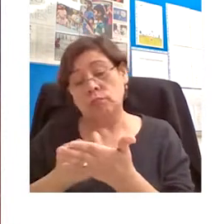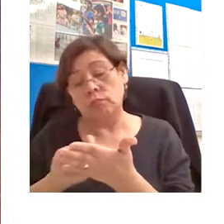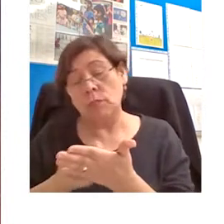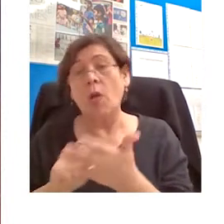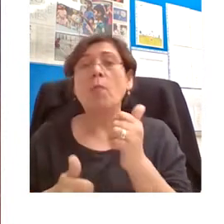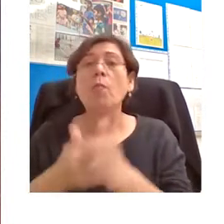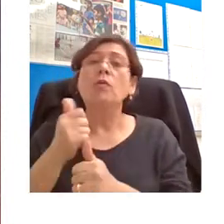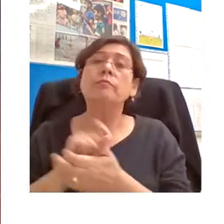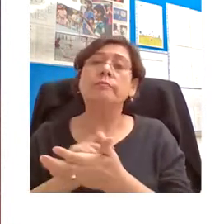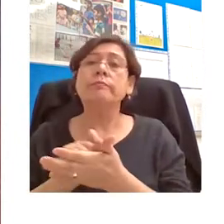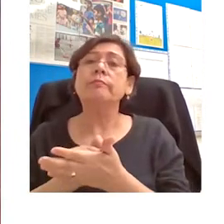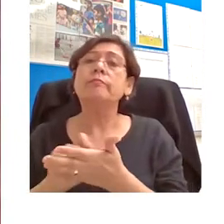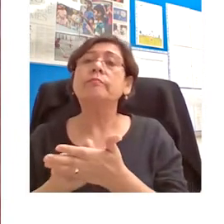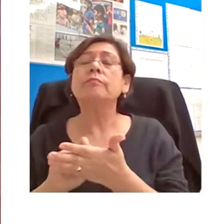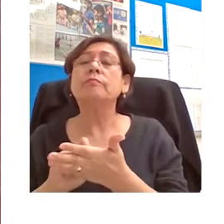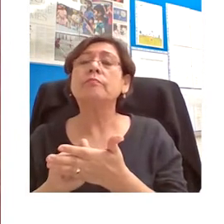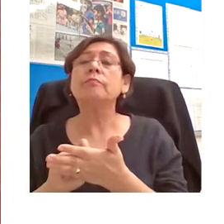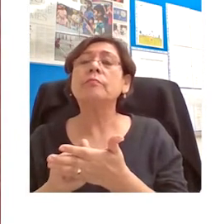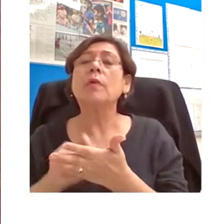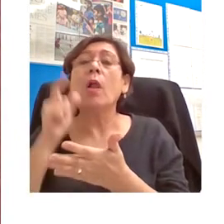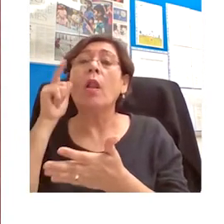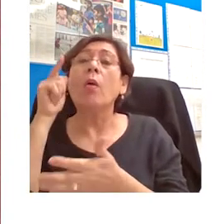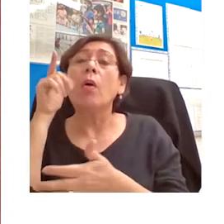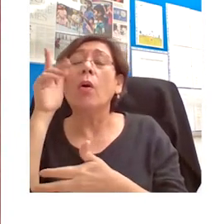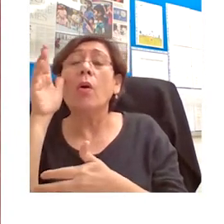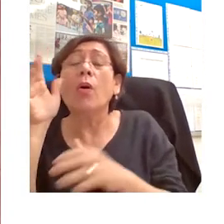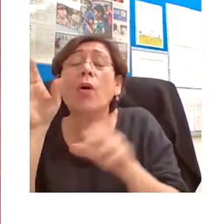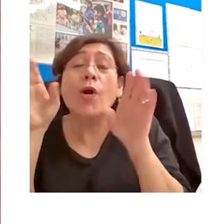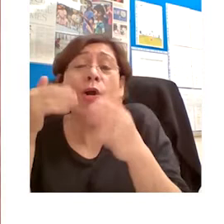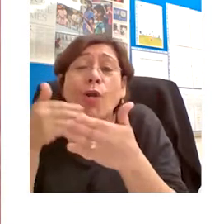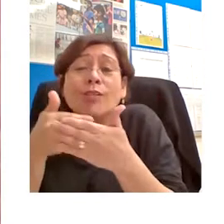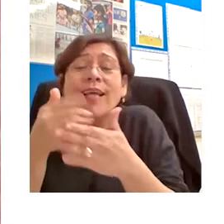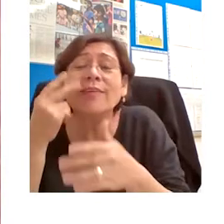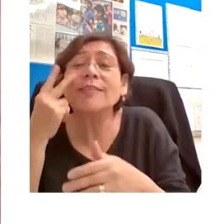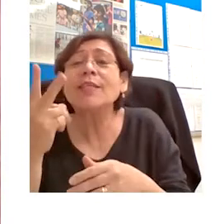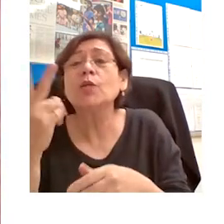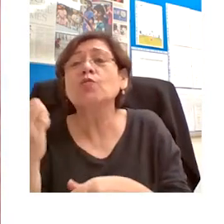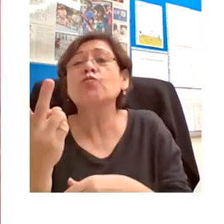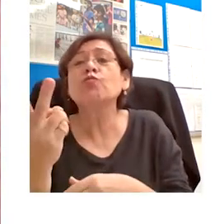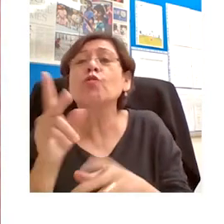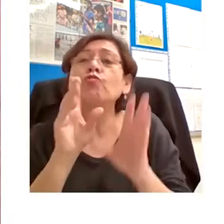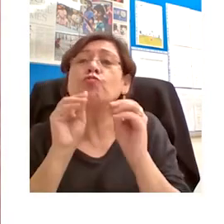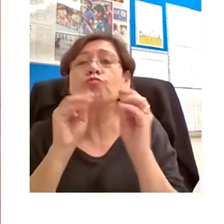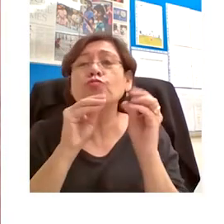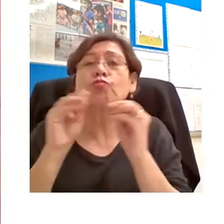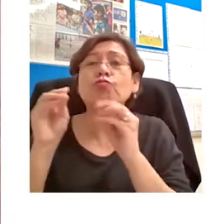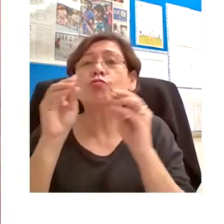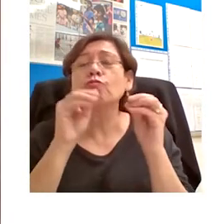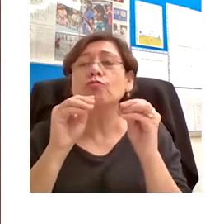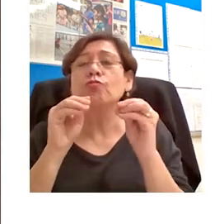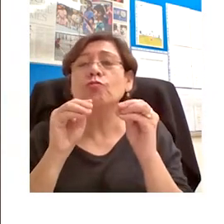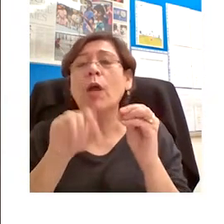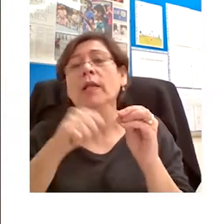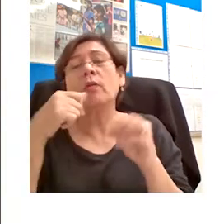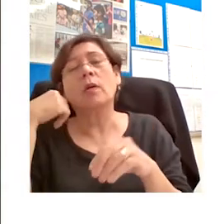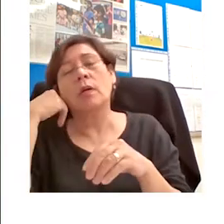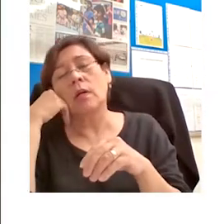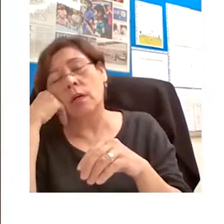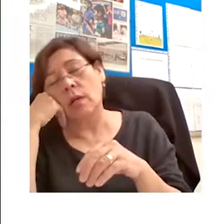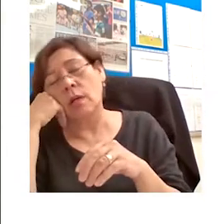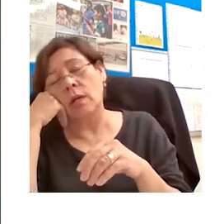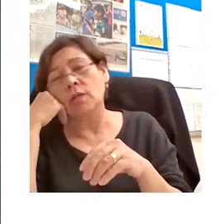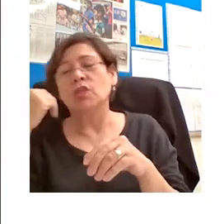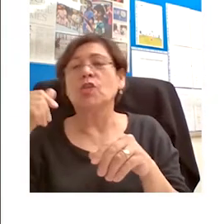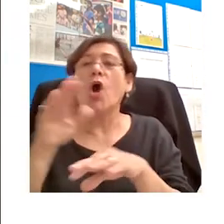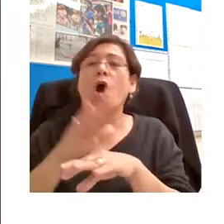of them do. If you look closely, in the upper right-hand corner, two students are chatting with one another. Another rests his cheek on his hand as